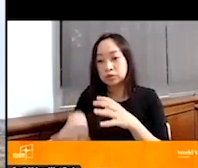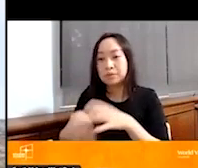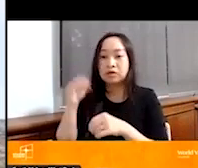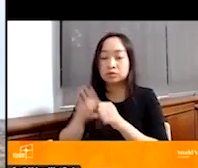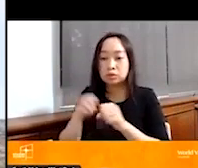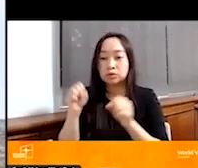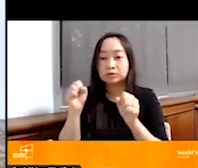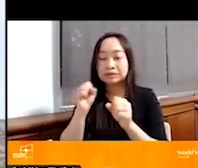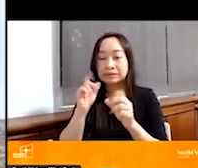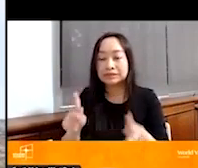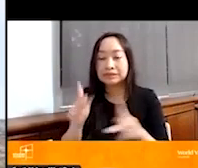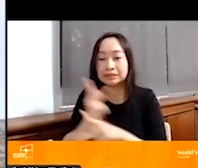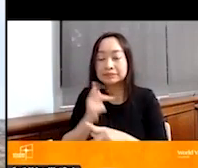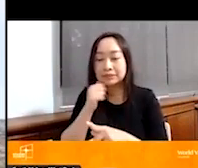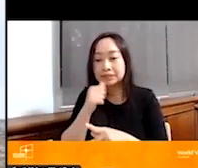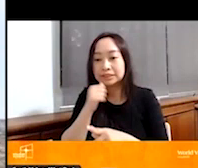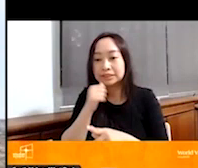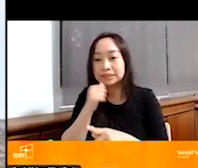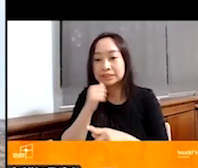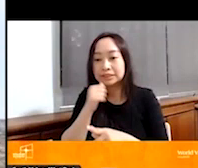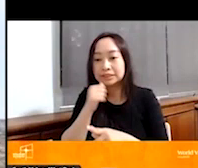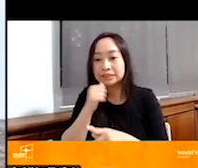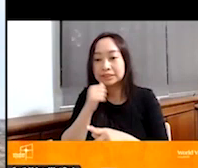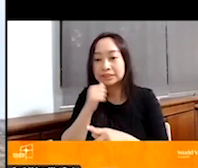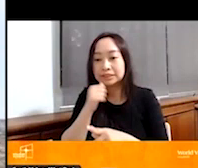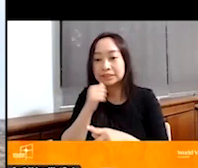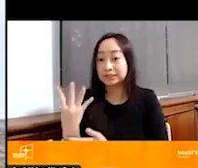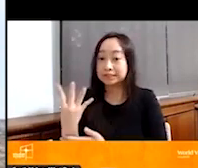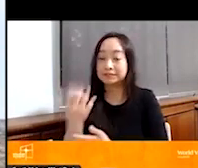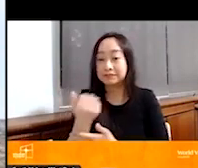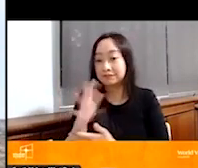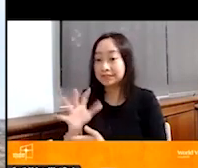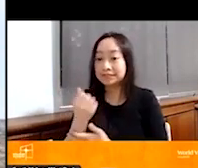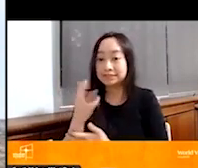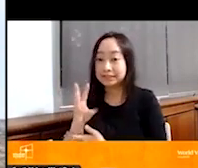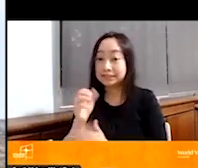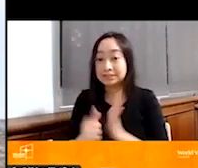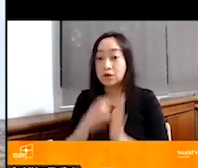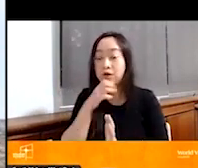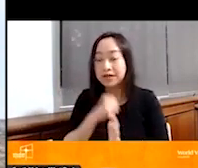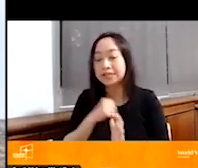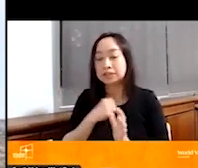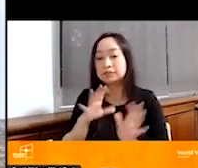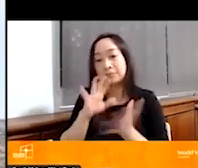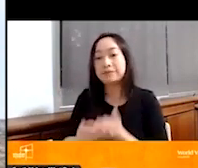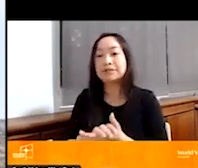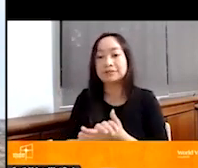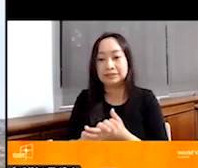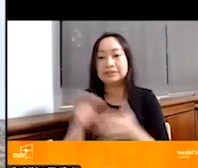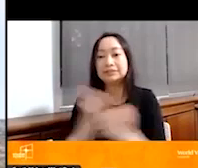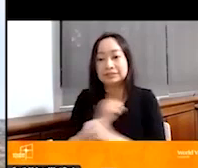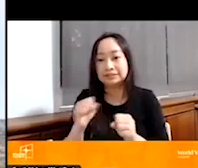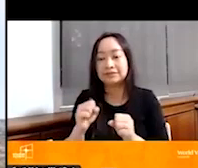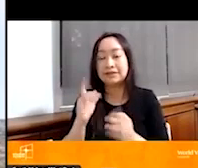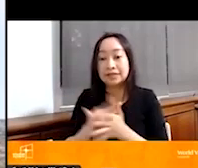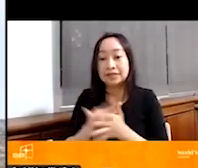at home, and sometimes they choose early marriage, you know, for four-year-old age. And in their mind, that's how they